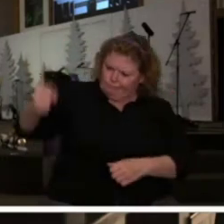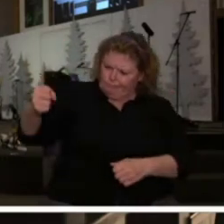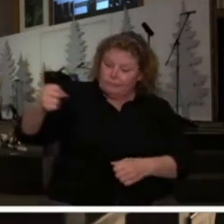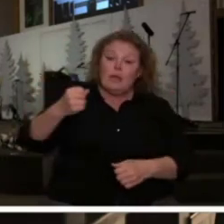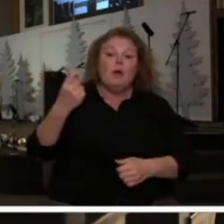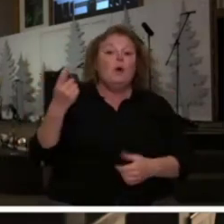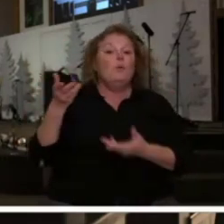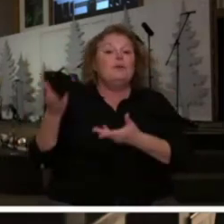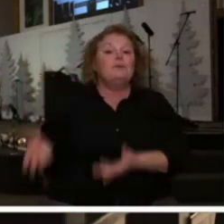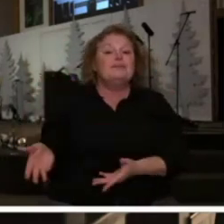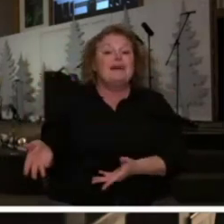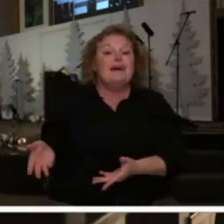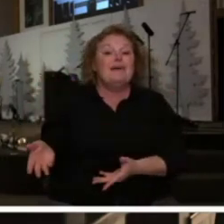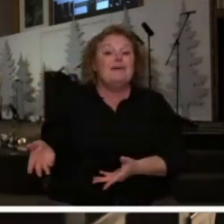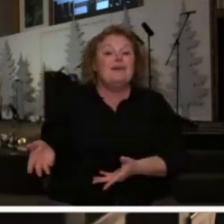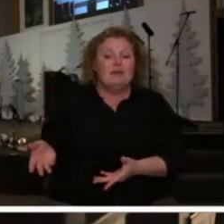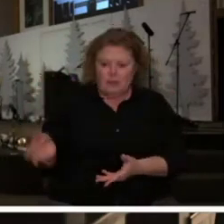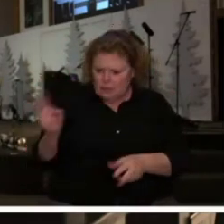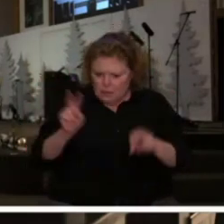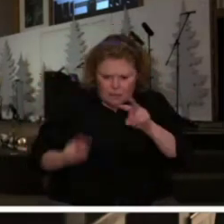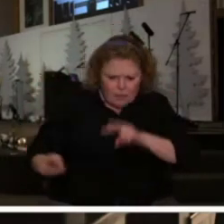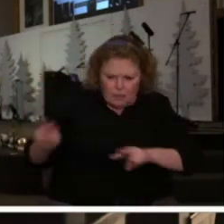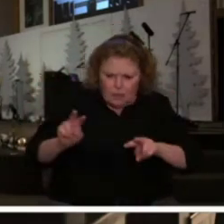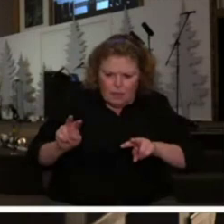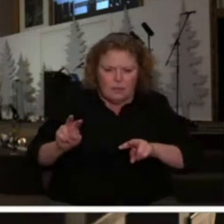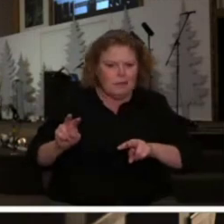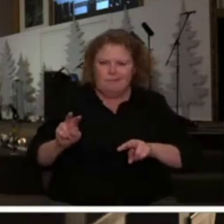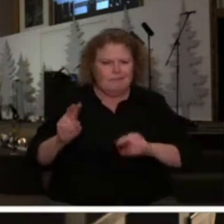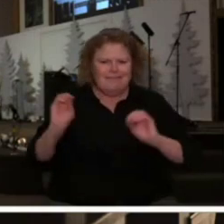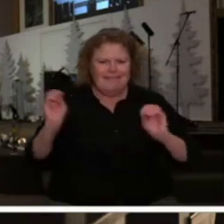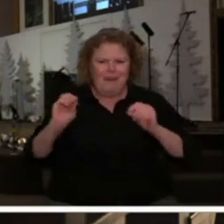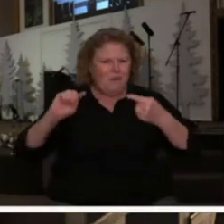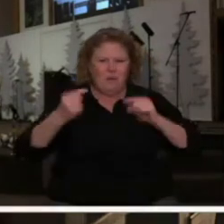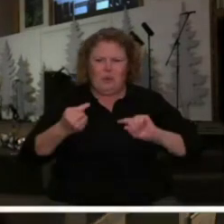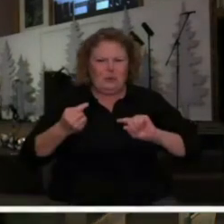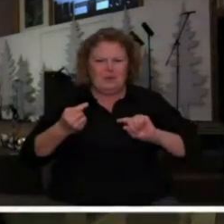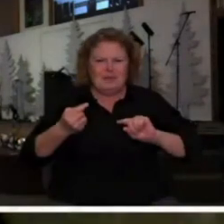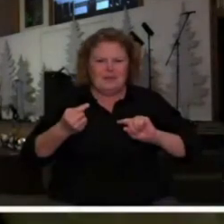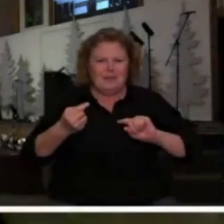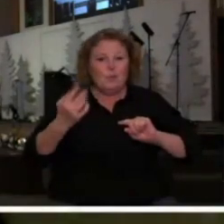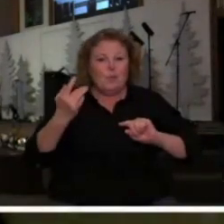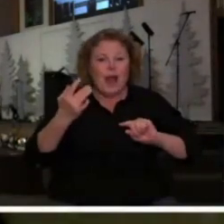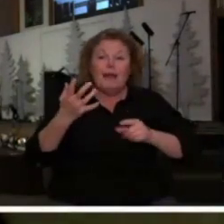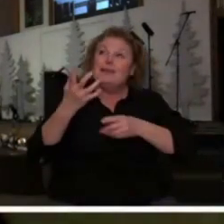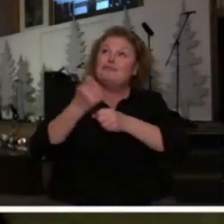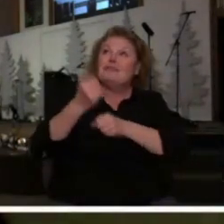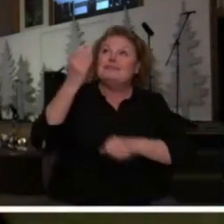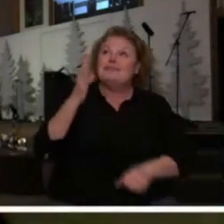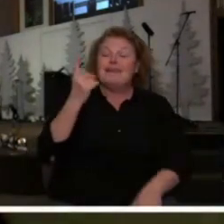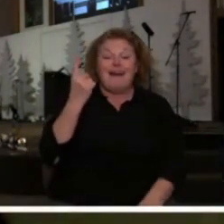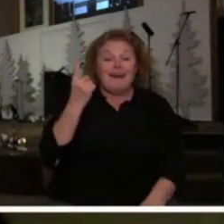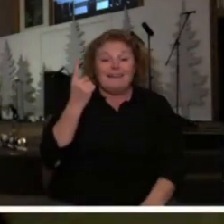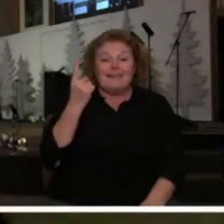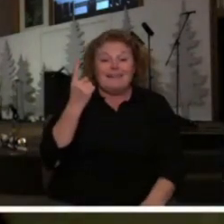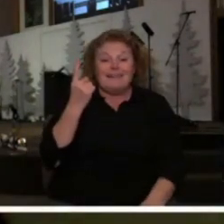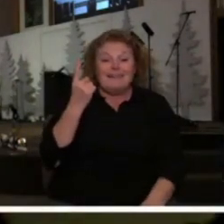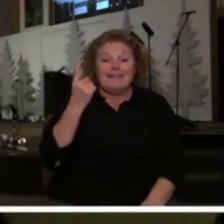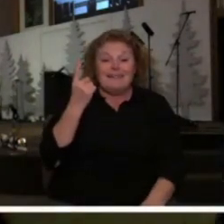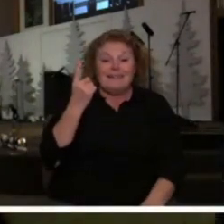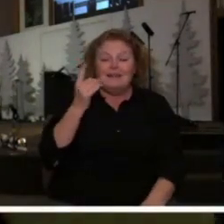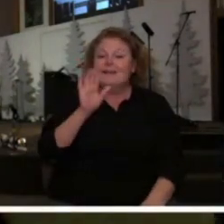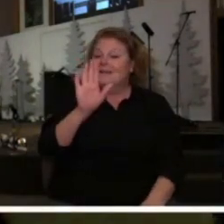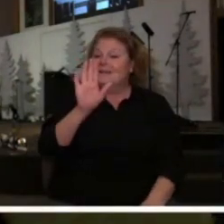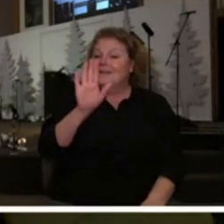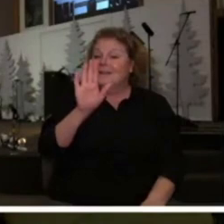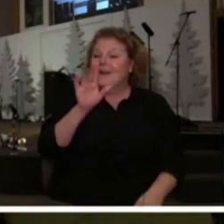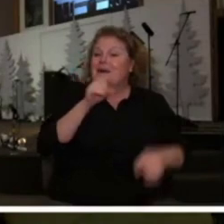when he was lifted from the den there was no wound that was found on him because he trusted his God now back to